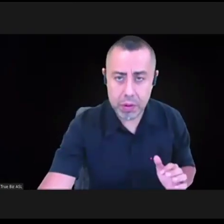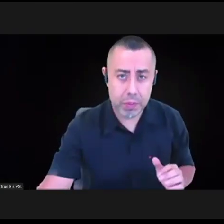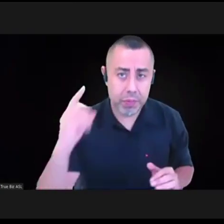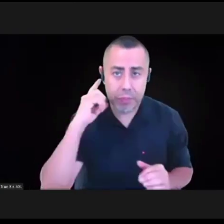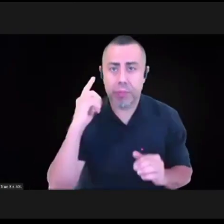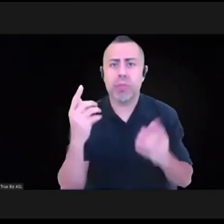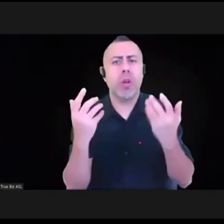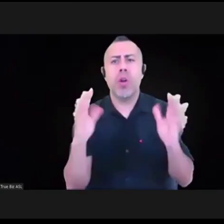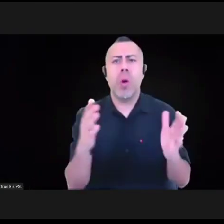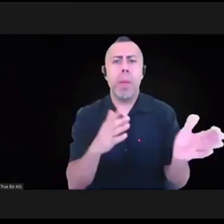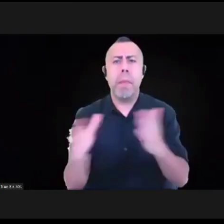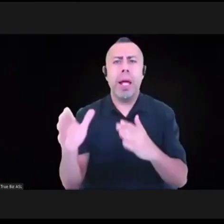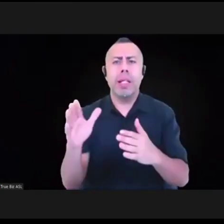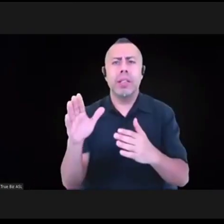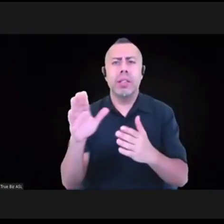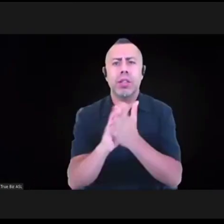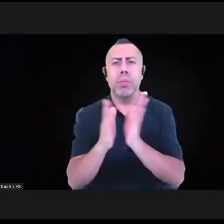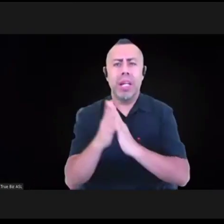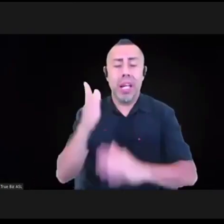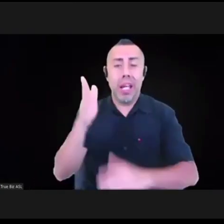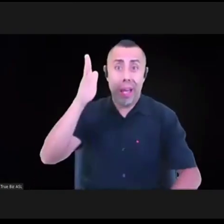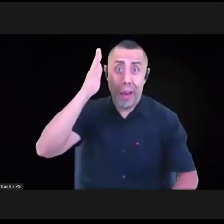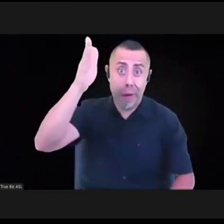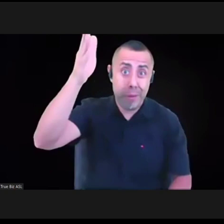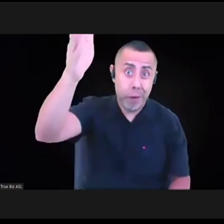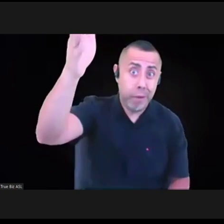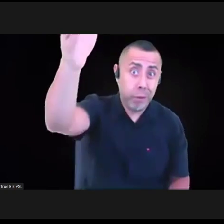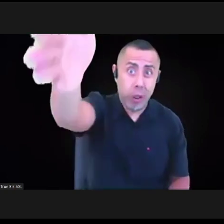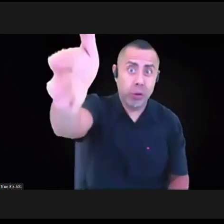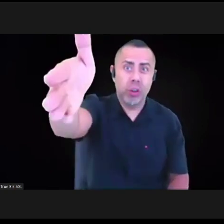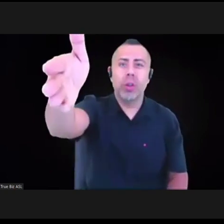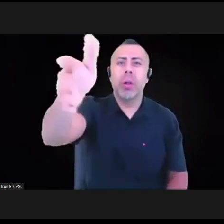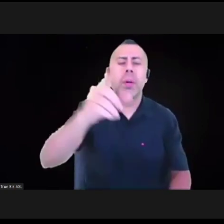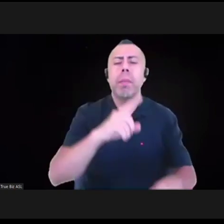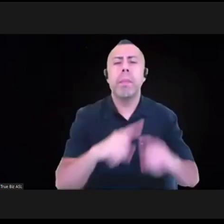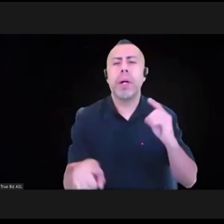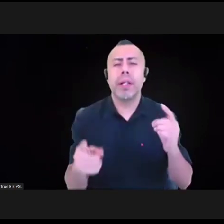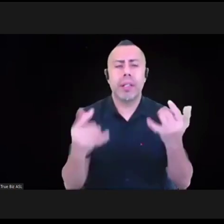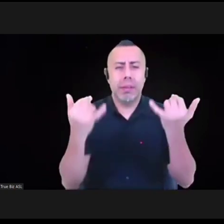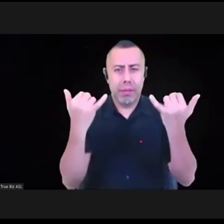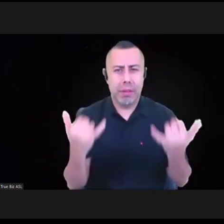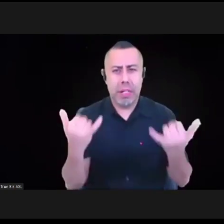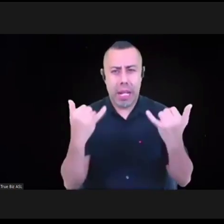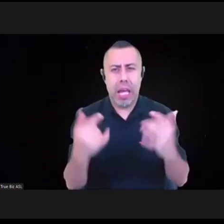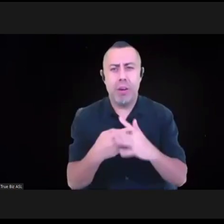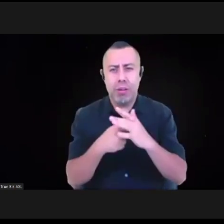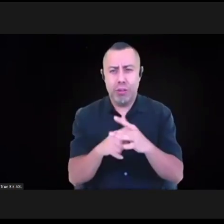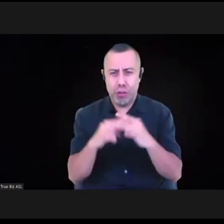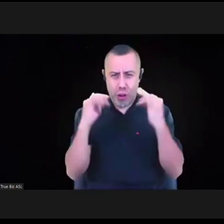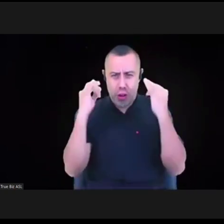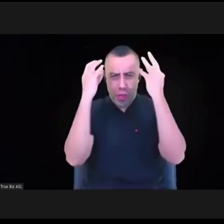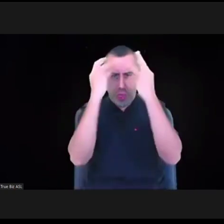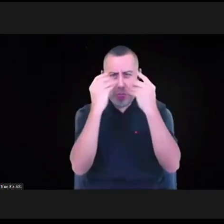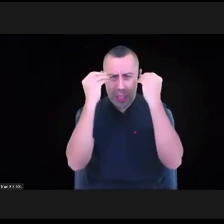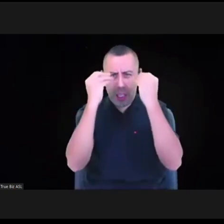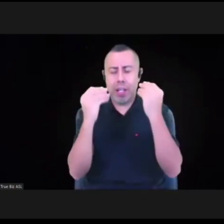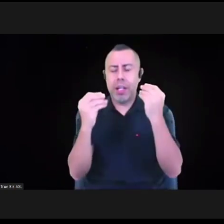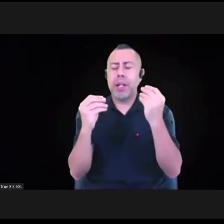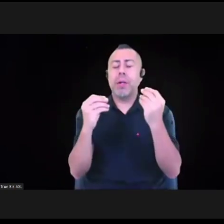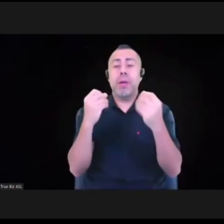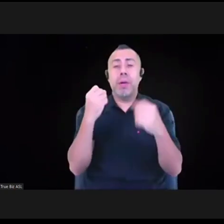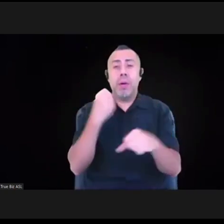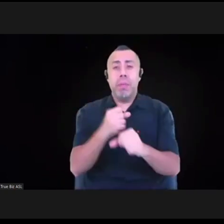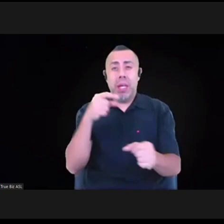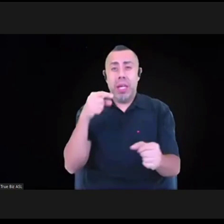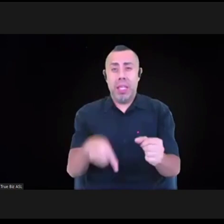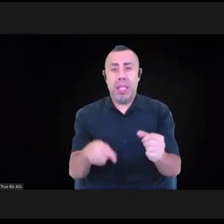let's, let's name that and just start to really kind of think through what that would be like to start making it more public conversation and being inspired by the